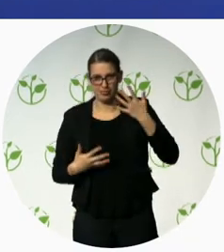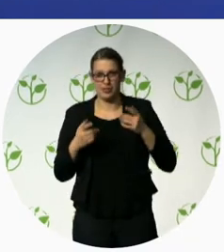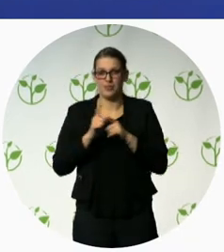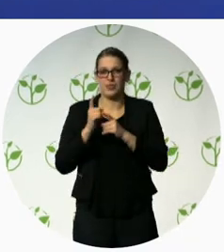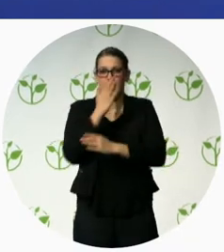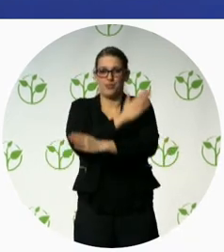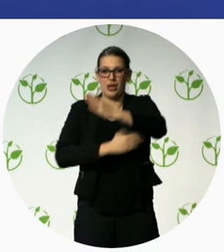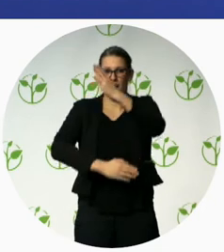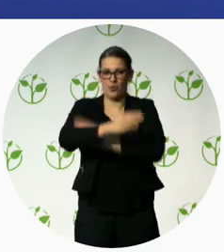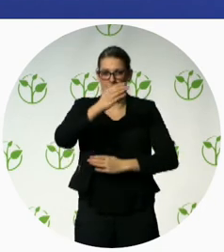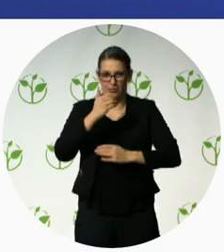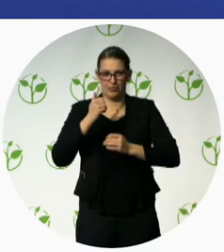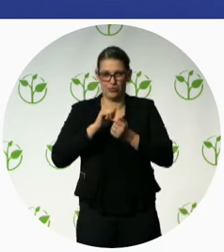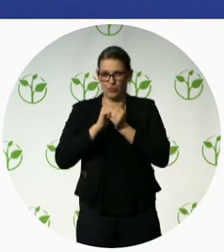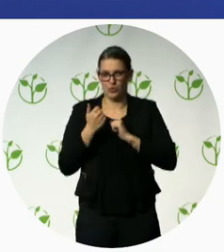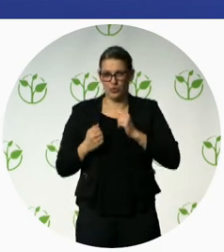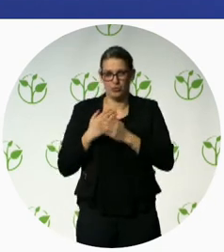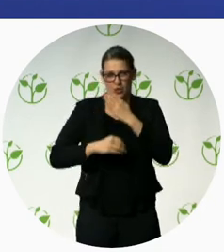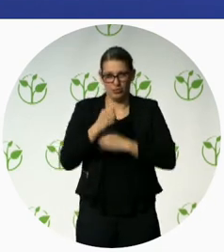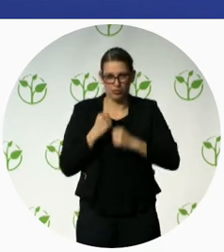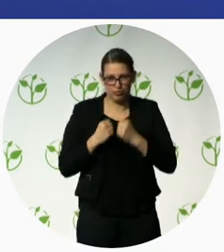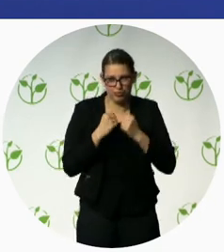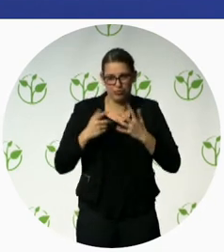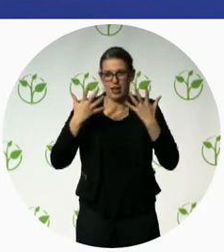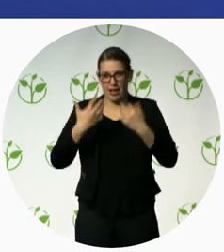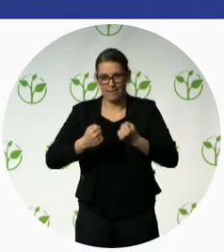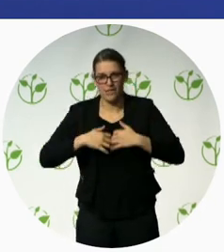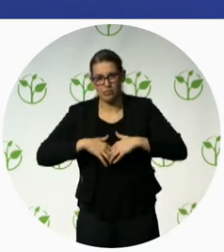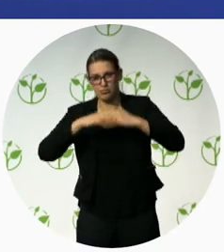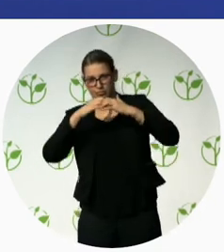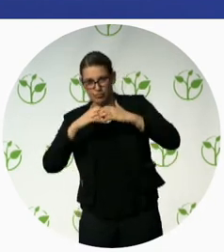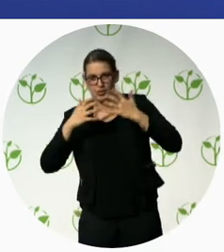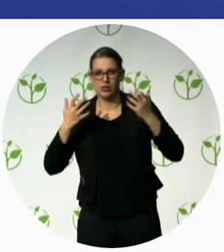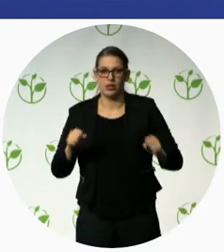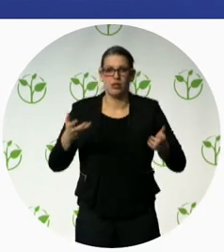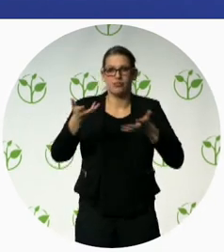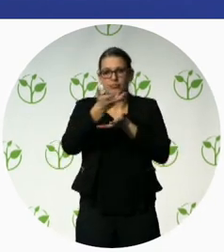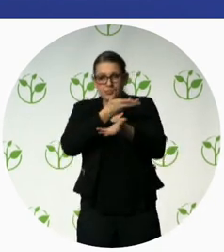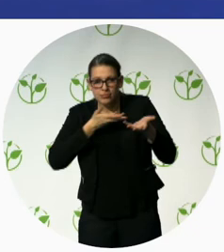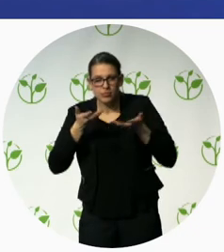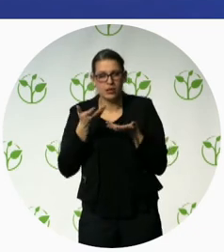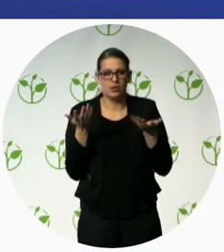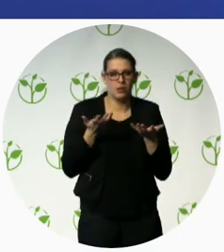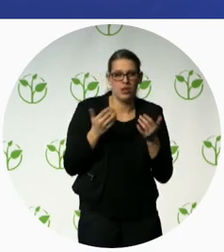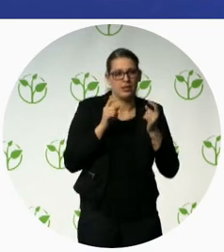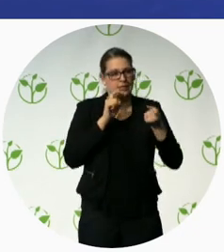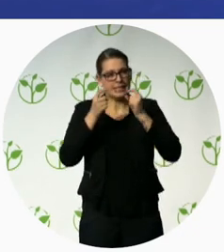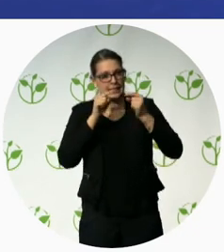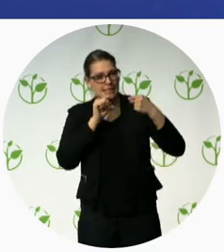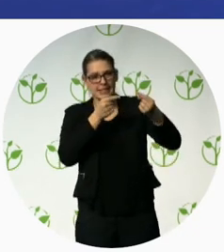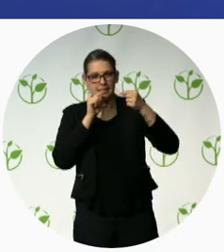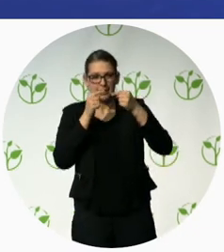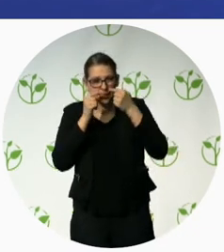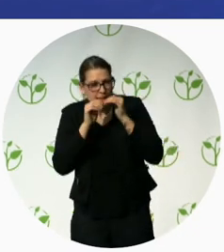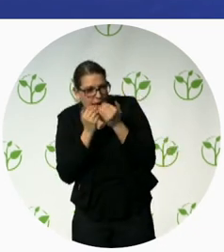and shows a positive image in the country and facilitates then also the discussion on this